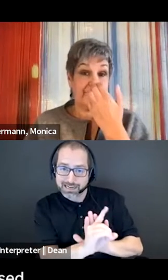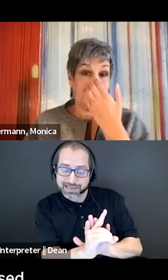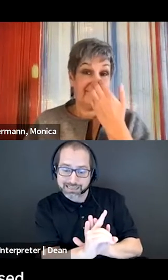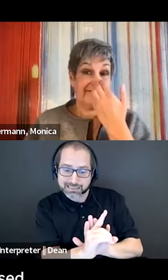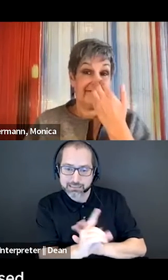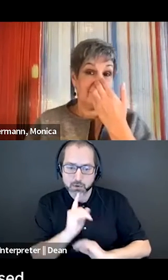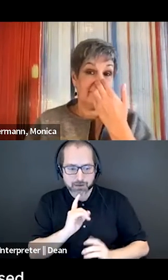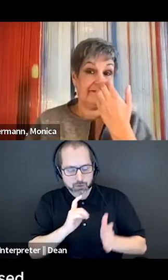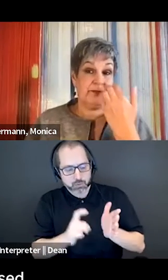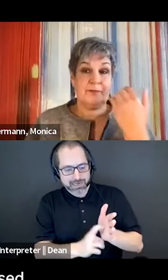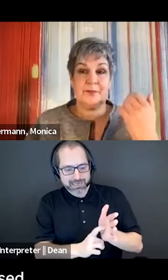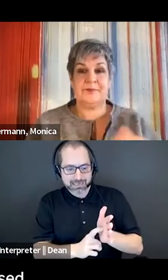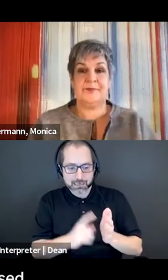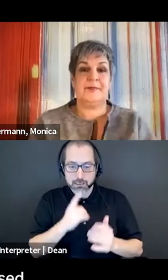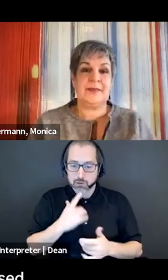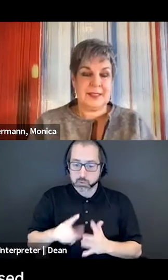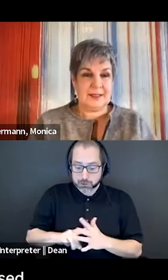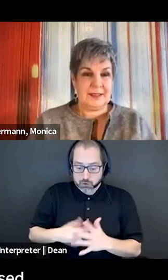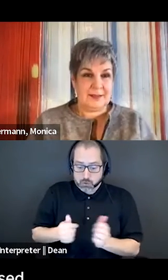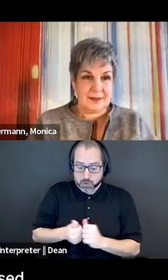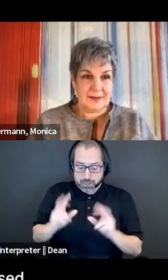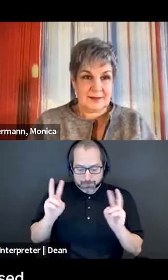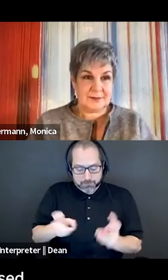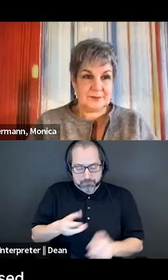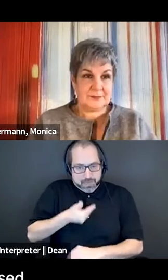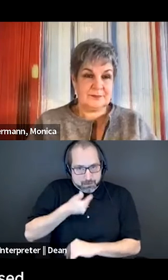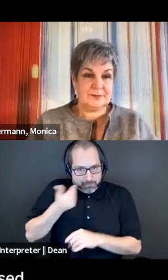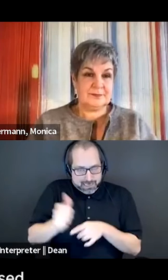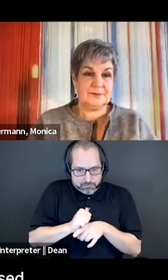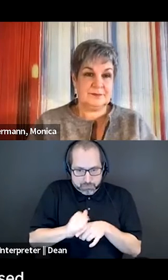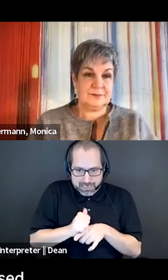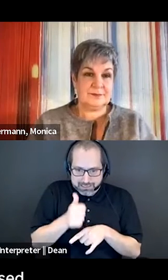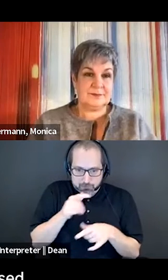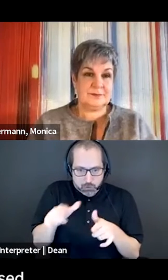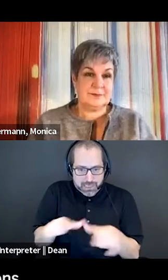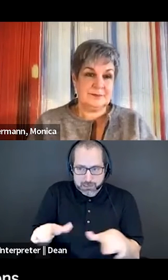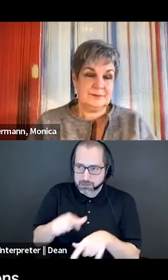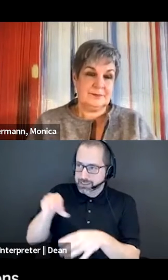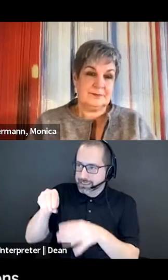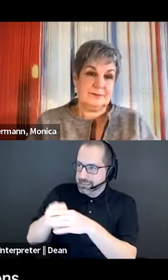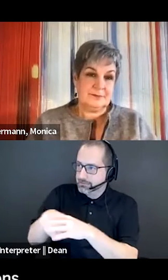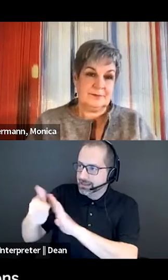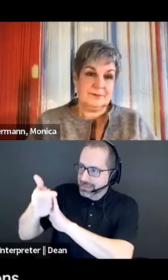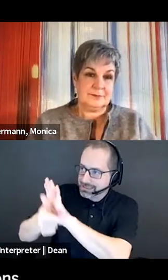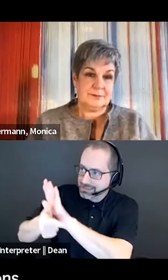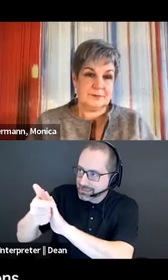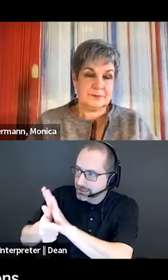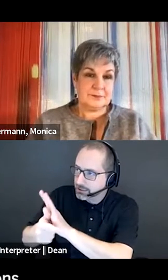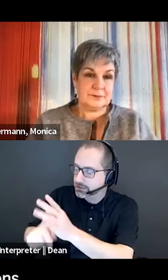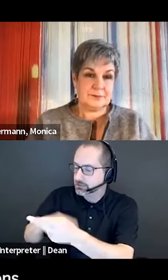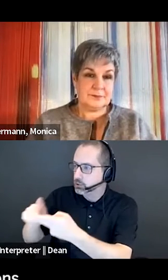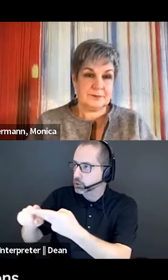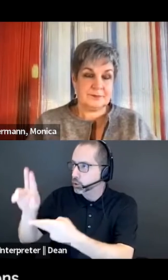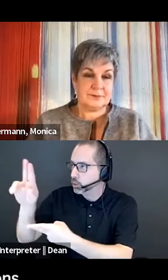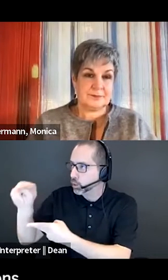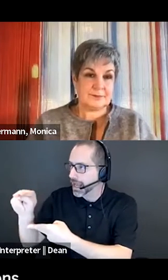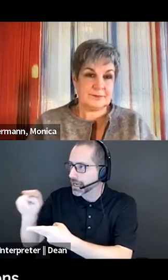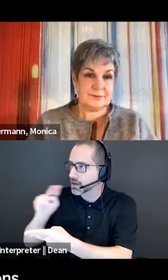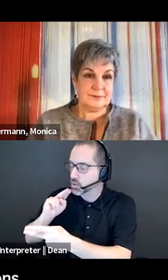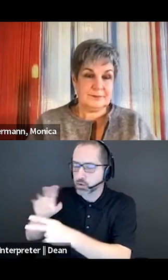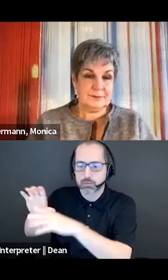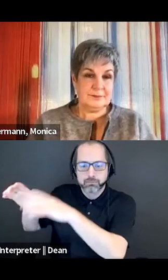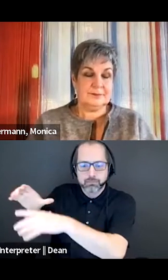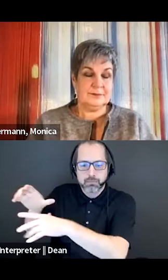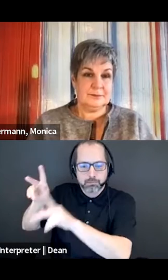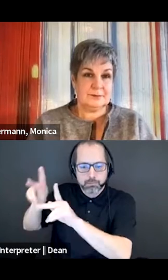recognition of language that's used within legislation or through the UN and the Convention of Rights of Persons with Disabilities is where we